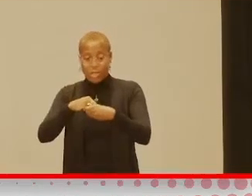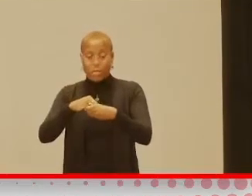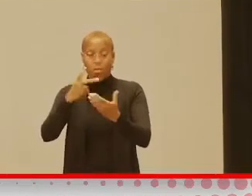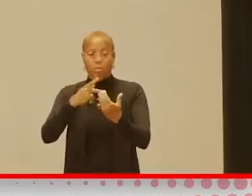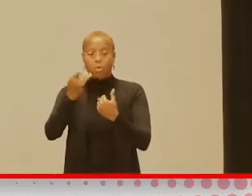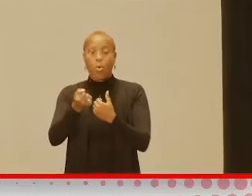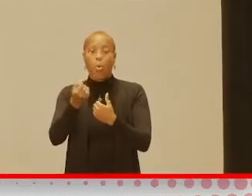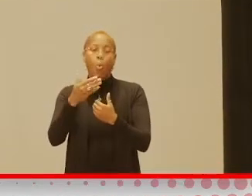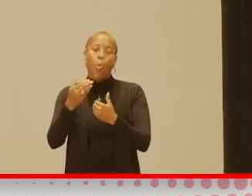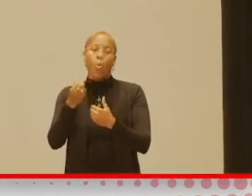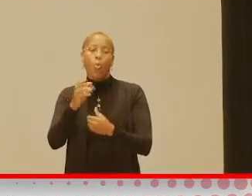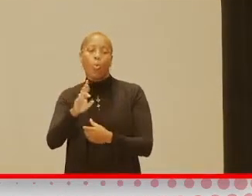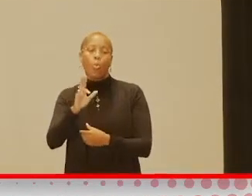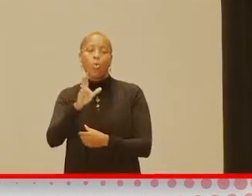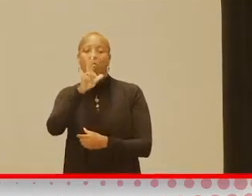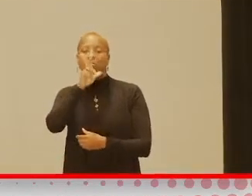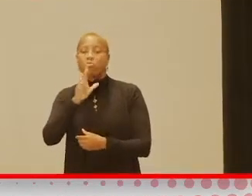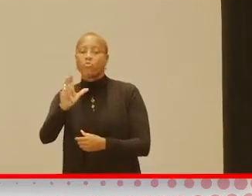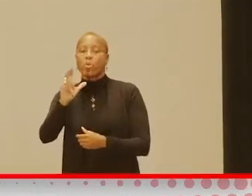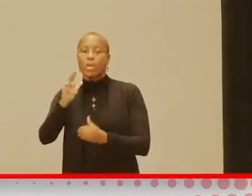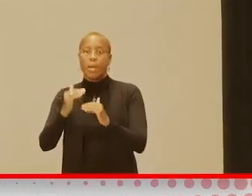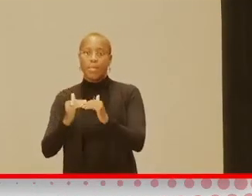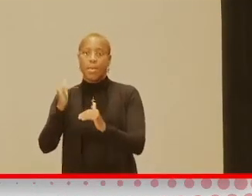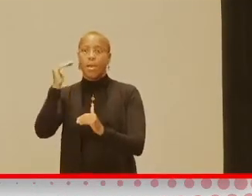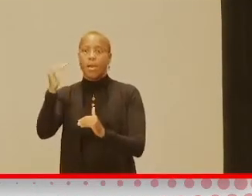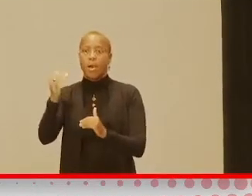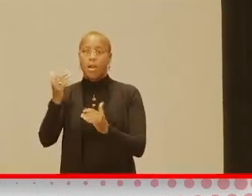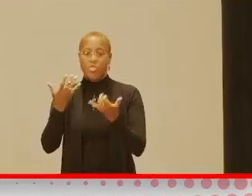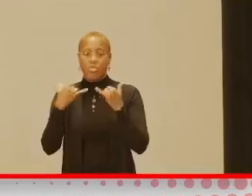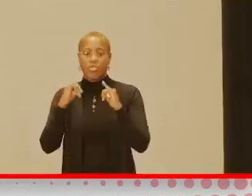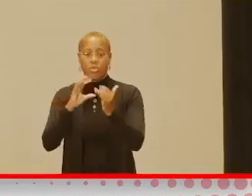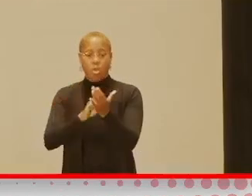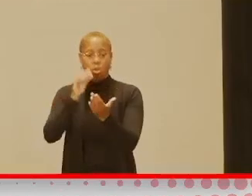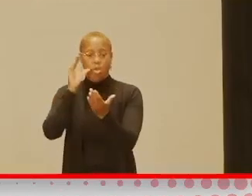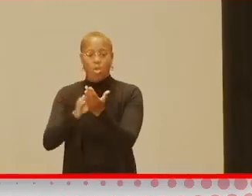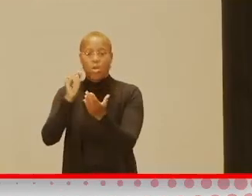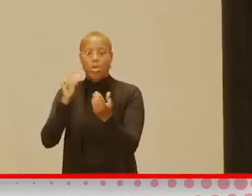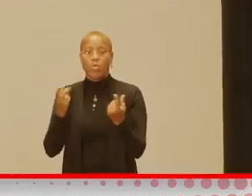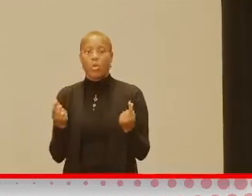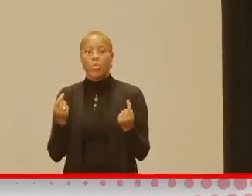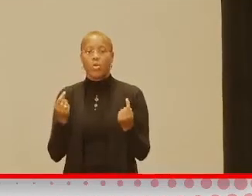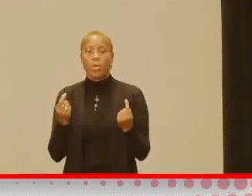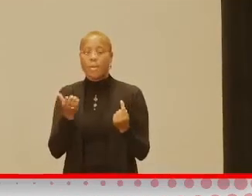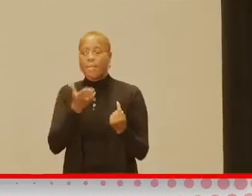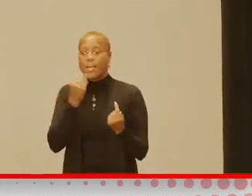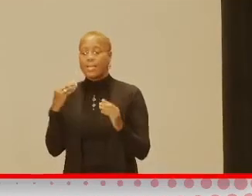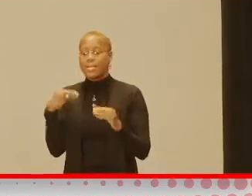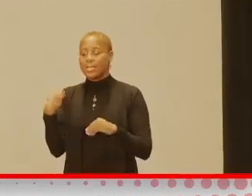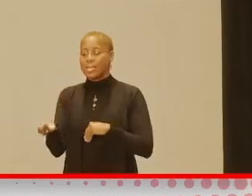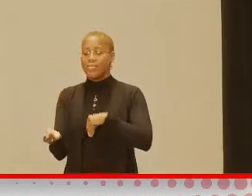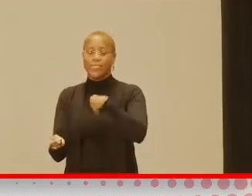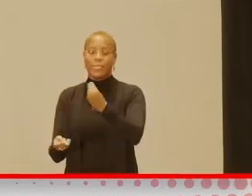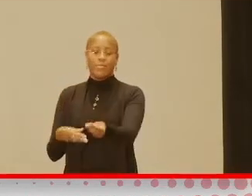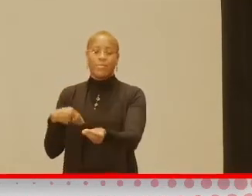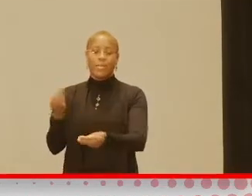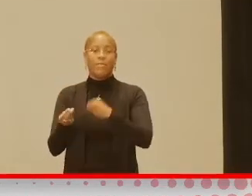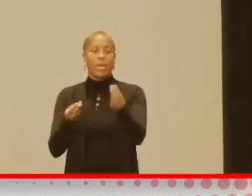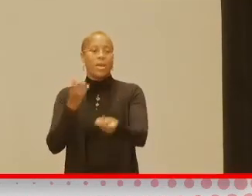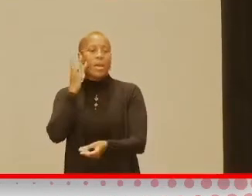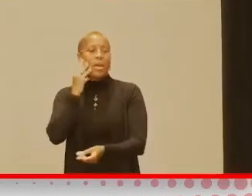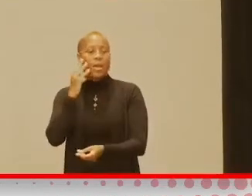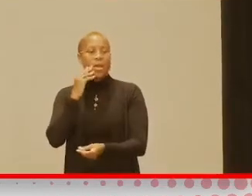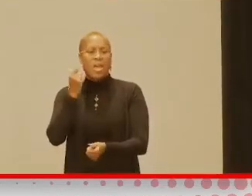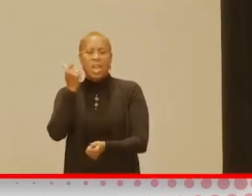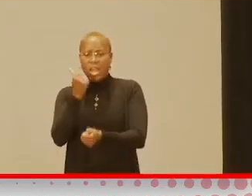the age of three and they're still learning and developing, the best thing you can do is to give your child experiences. Yes, everybody